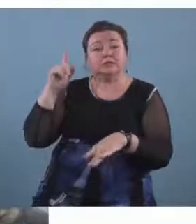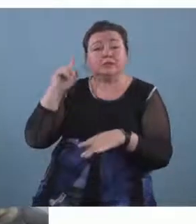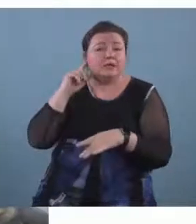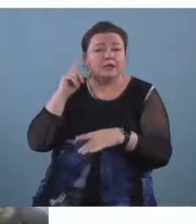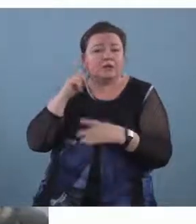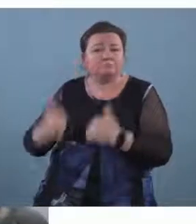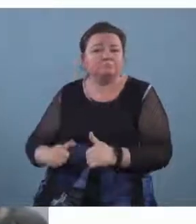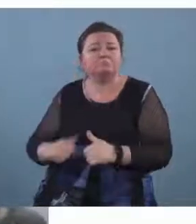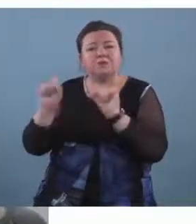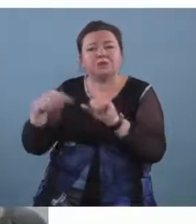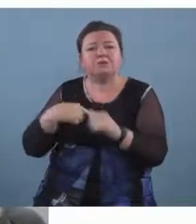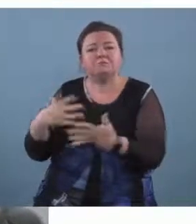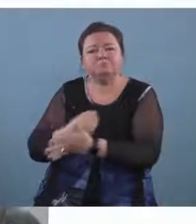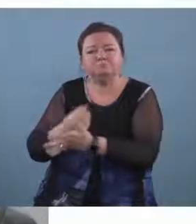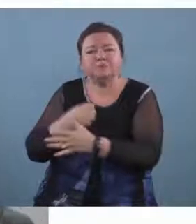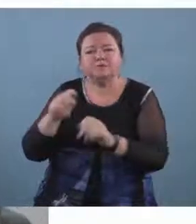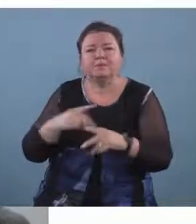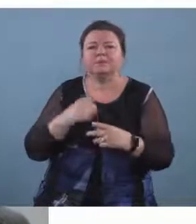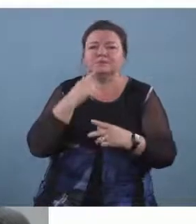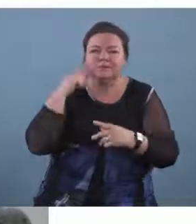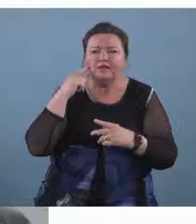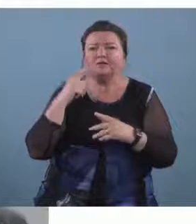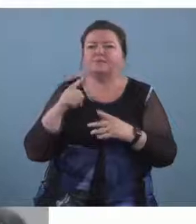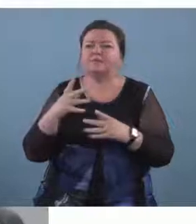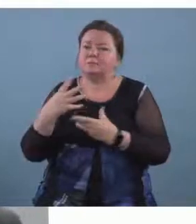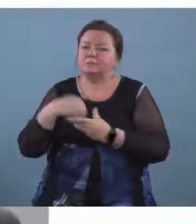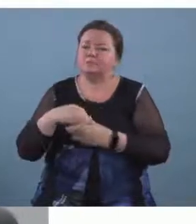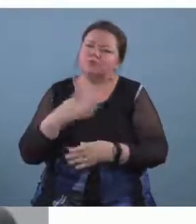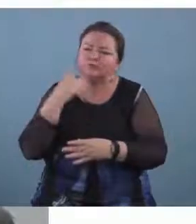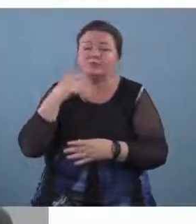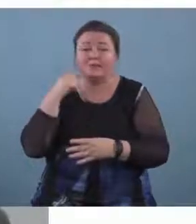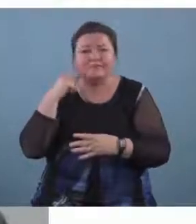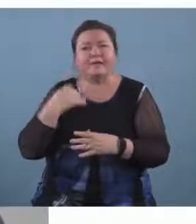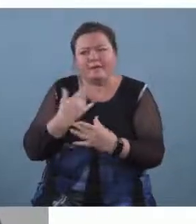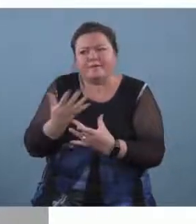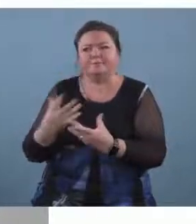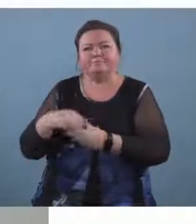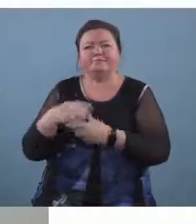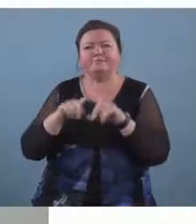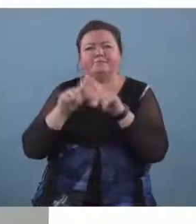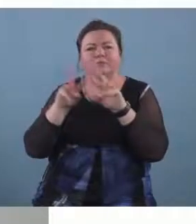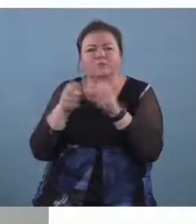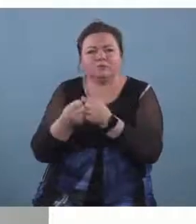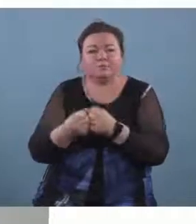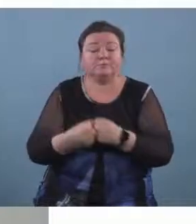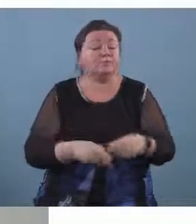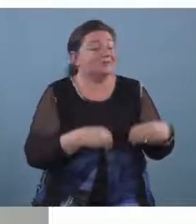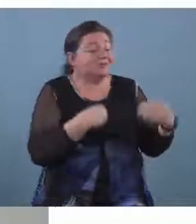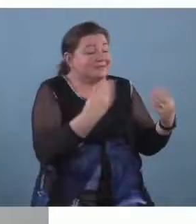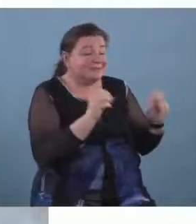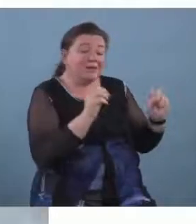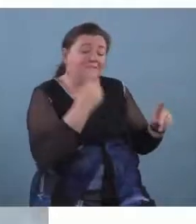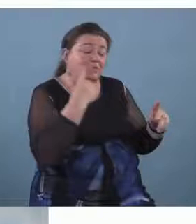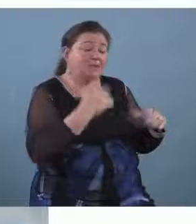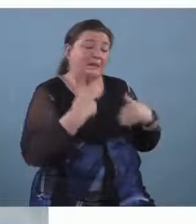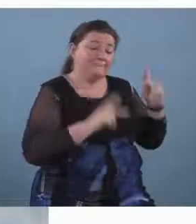it's brilliant to have music in the deaf being part of that and leading some fantastic workshops what we are about is to try and give the opportunity for young people to make music